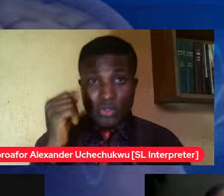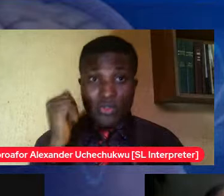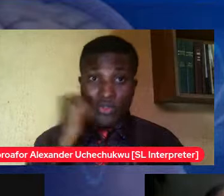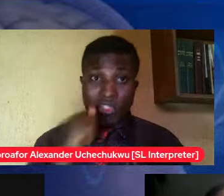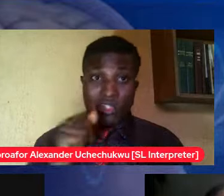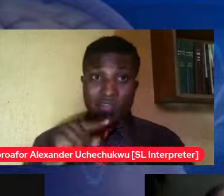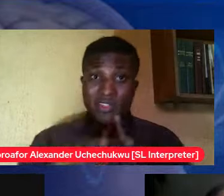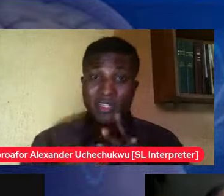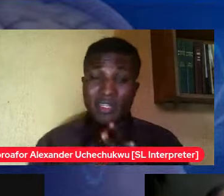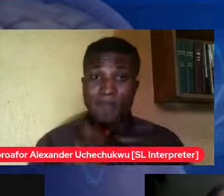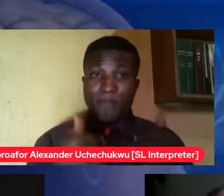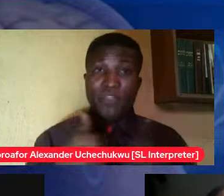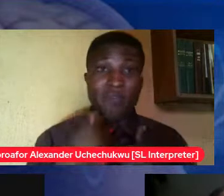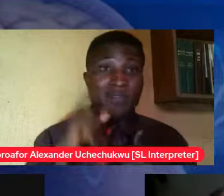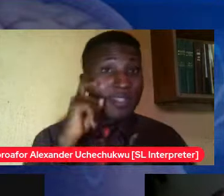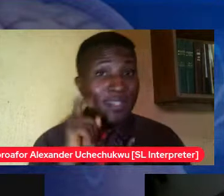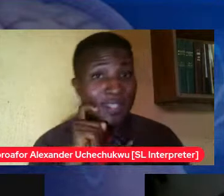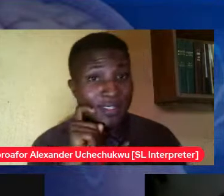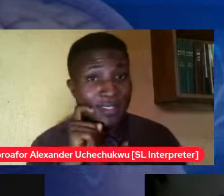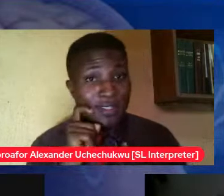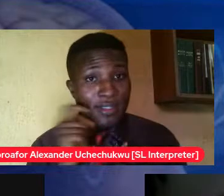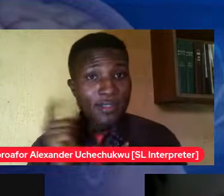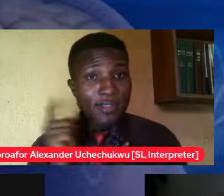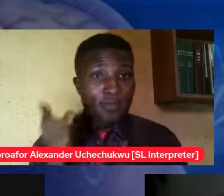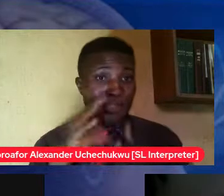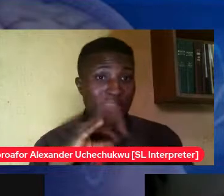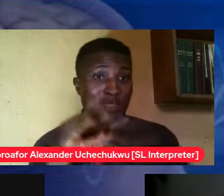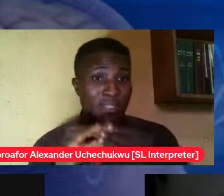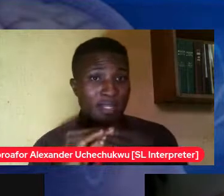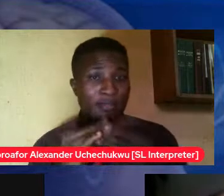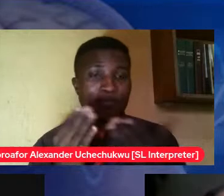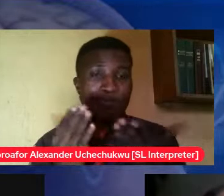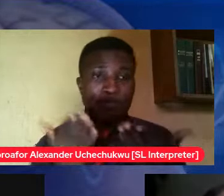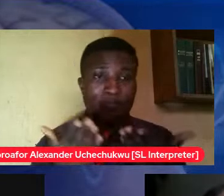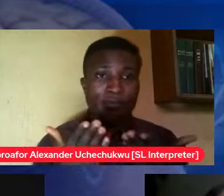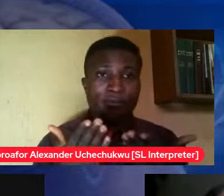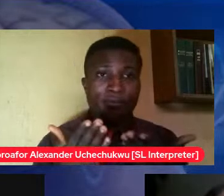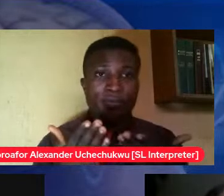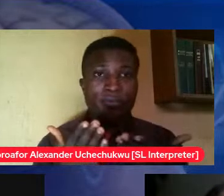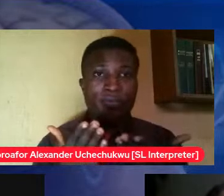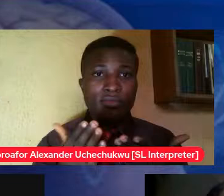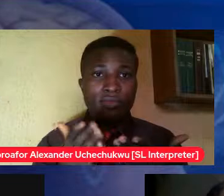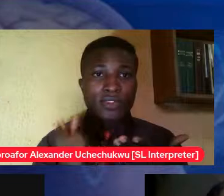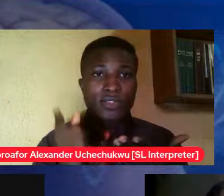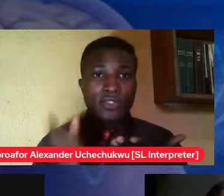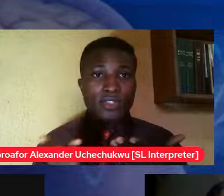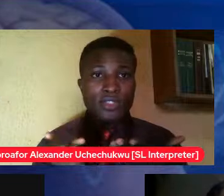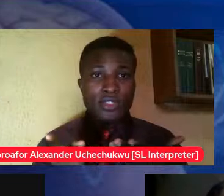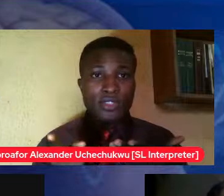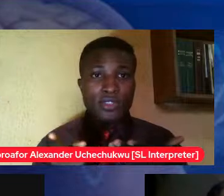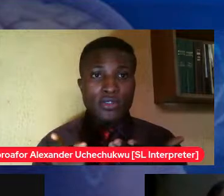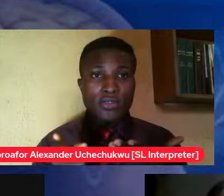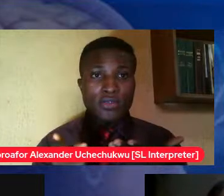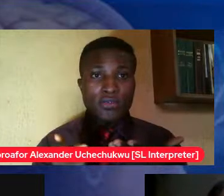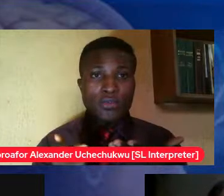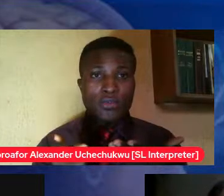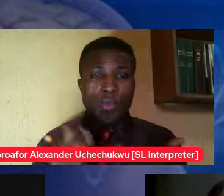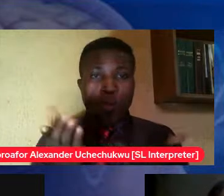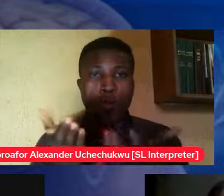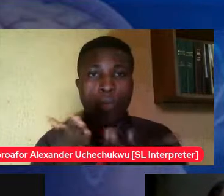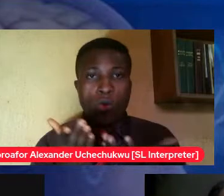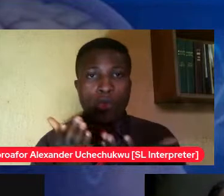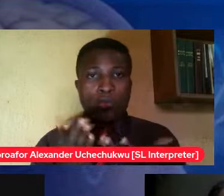she said she doesn't have sex again she wants to be selling it until she married and what happened